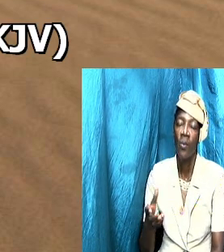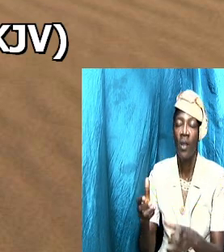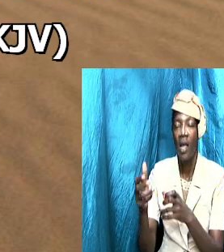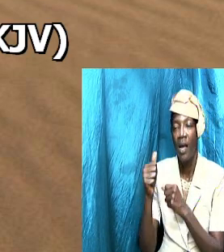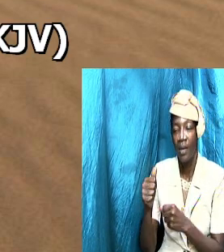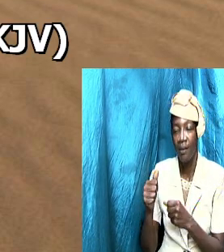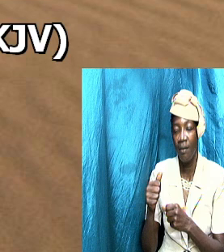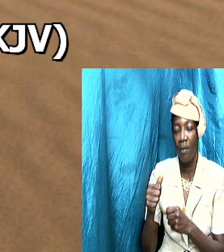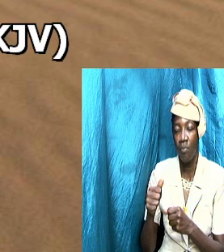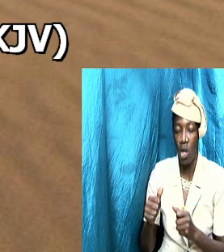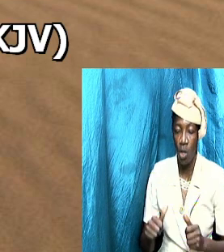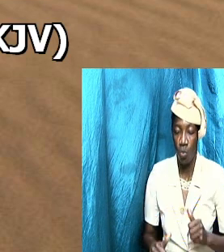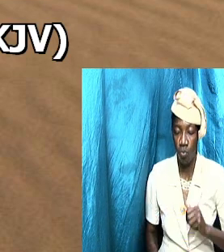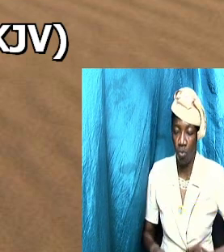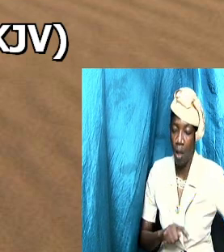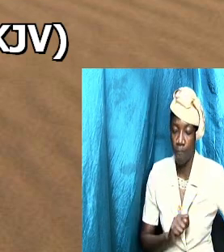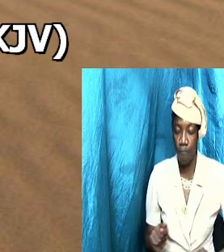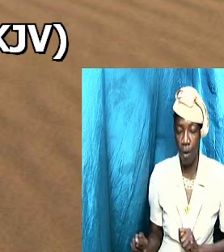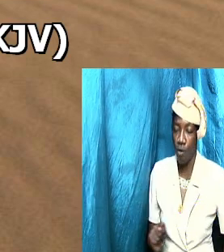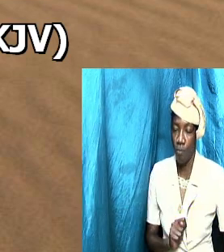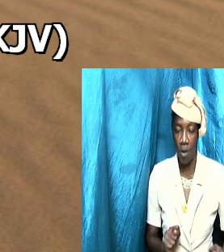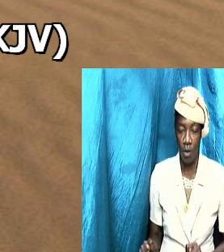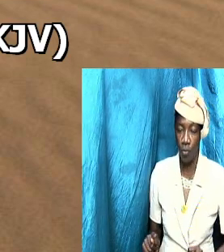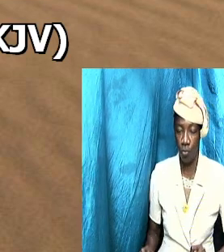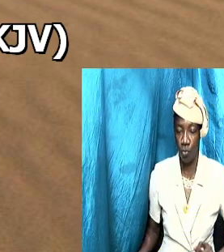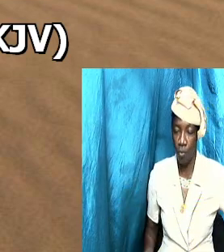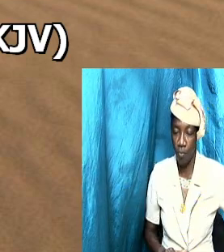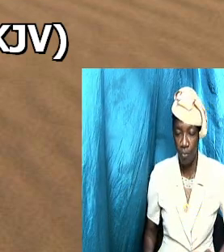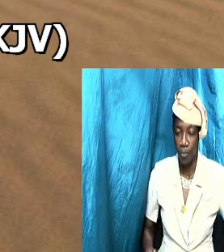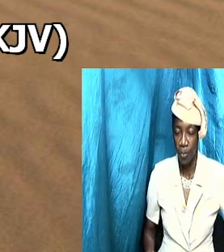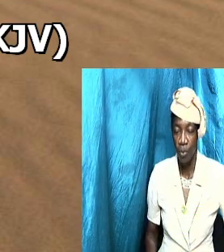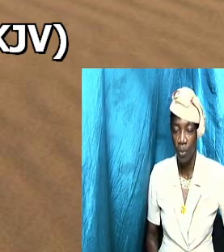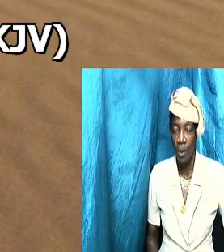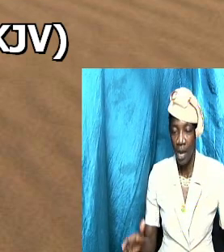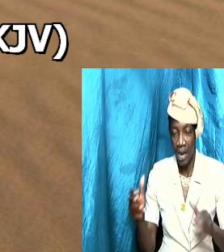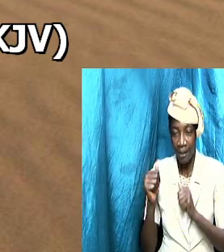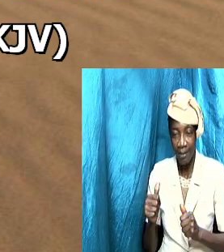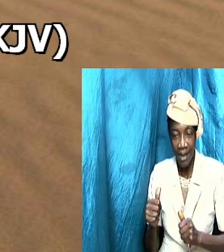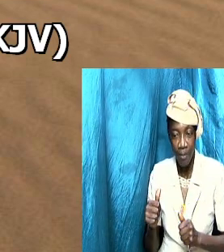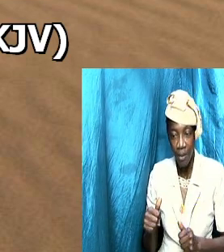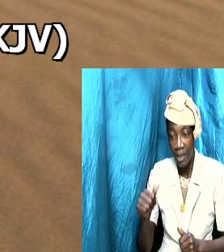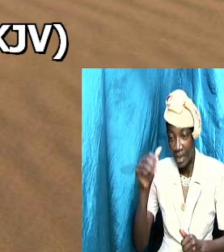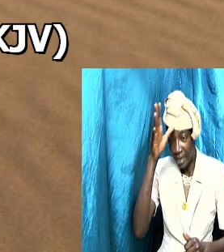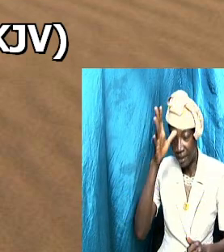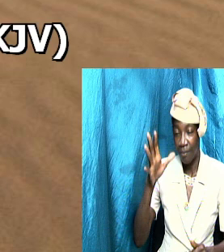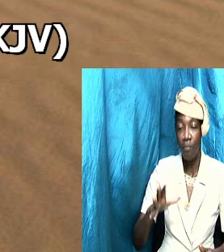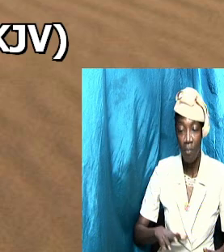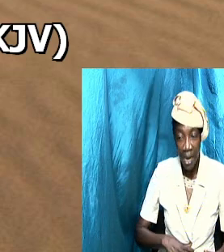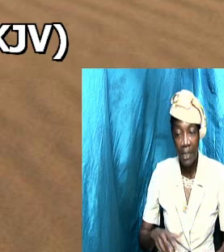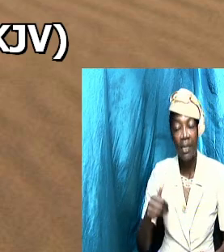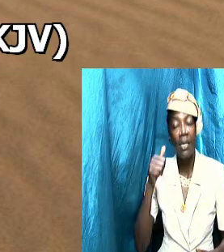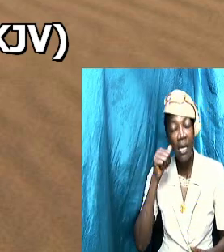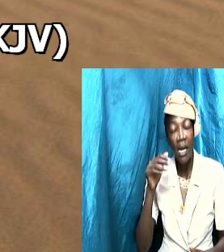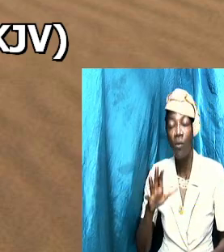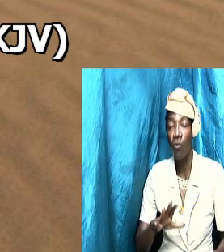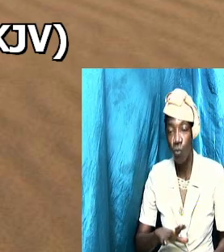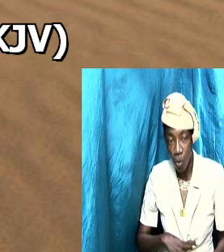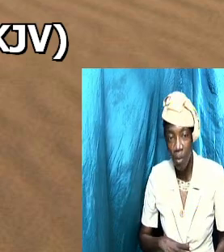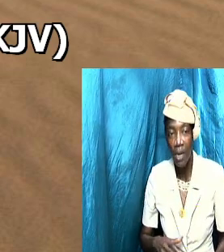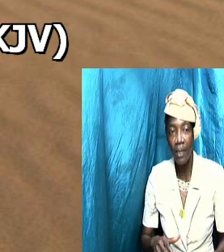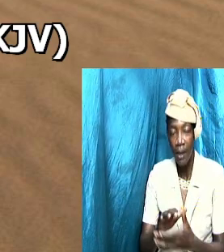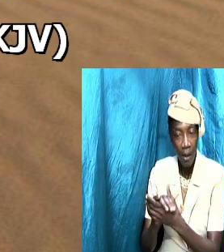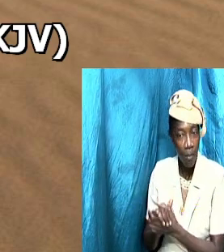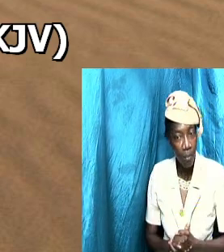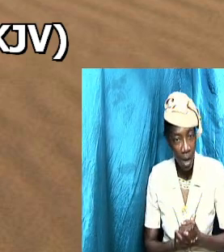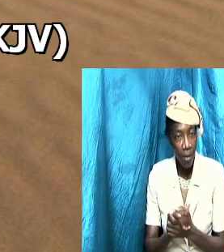temperament of your spouse and accept the masculinity and femininity of your